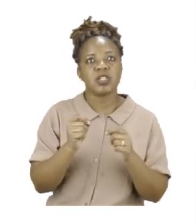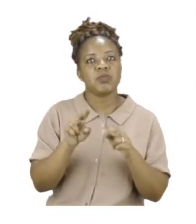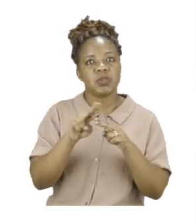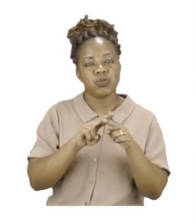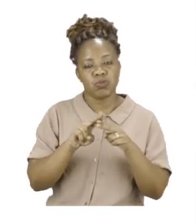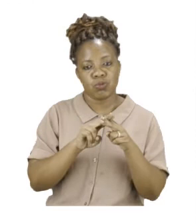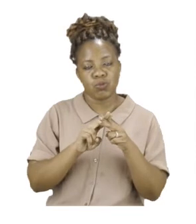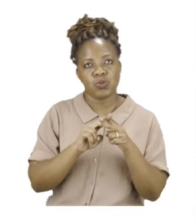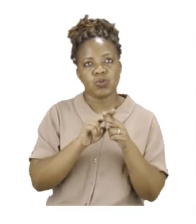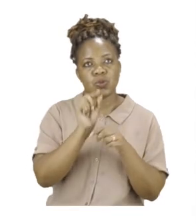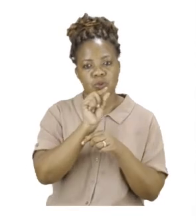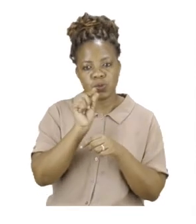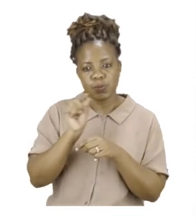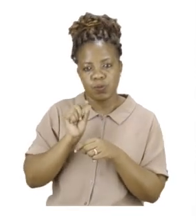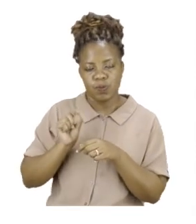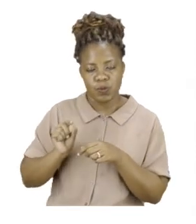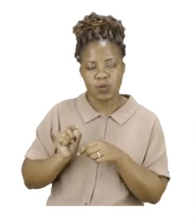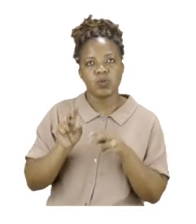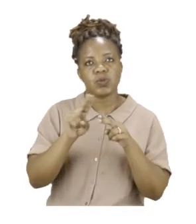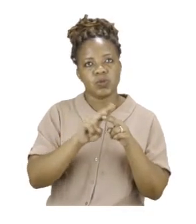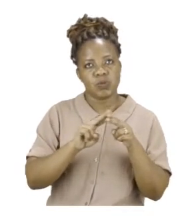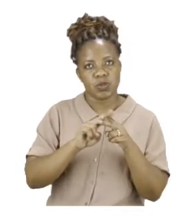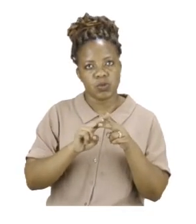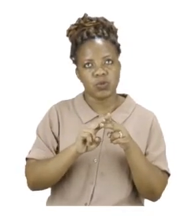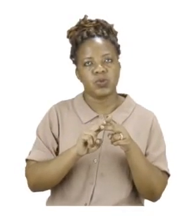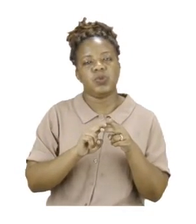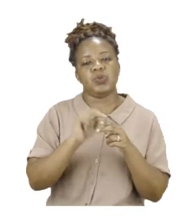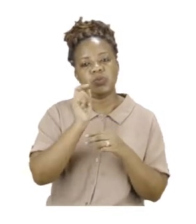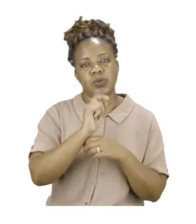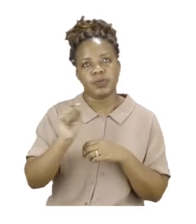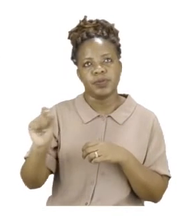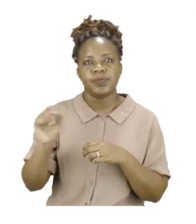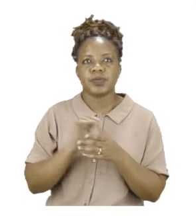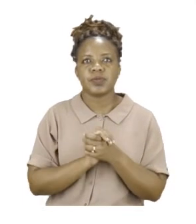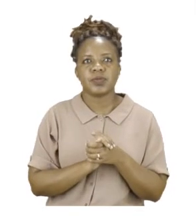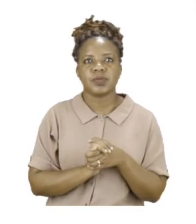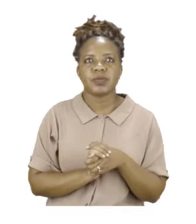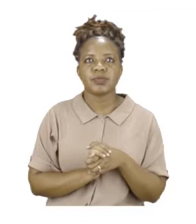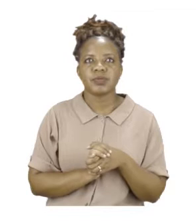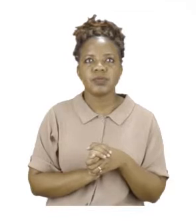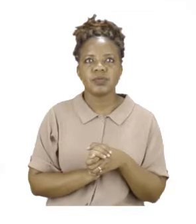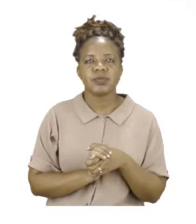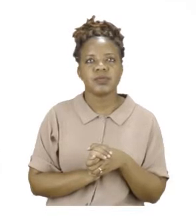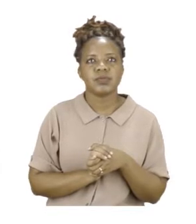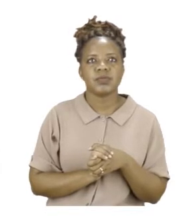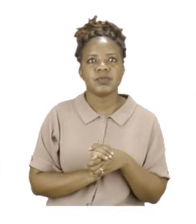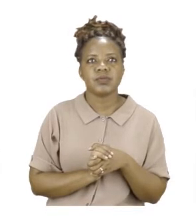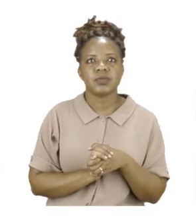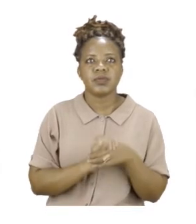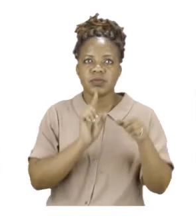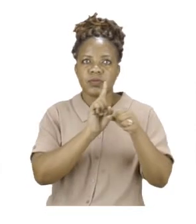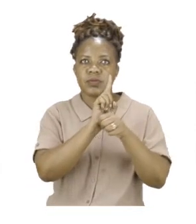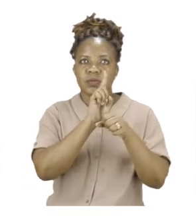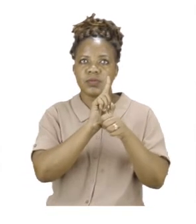You must be able to read the words about the transport before you use them. So let's take